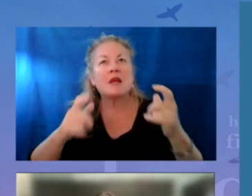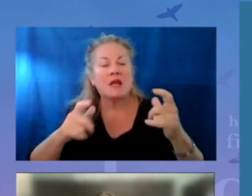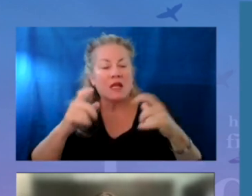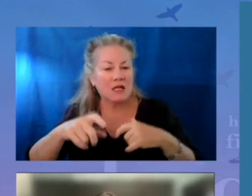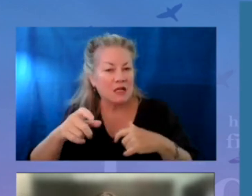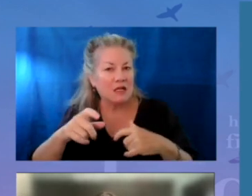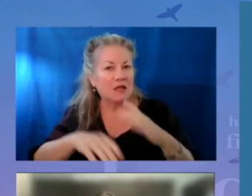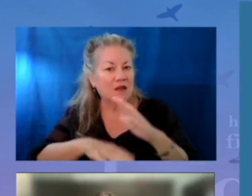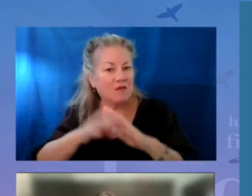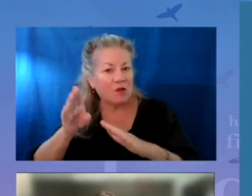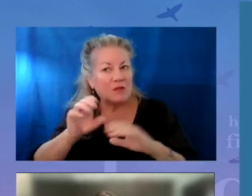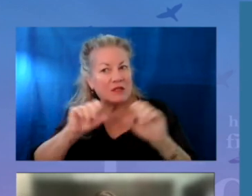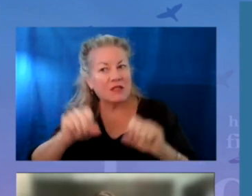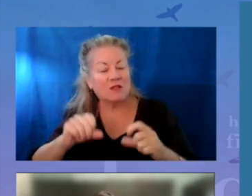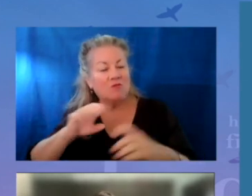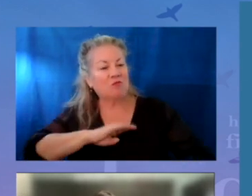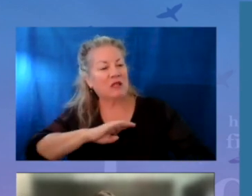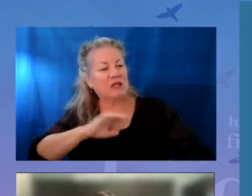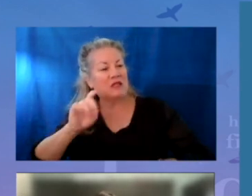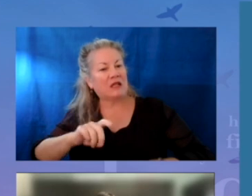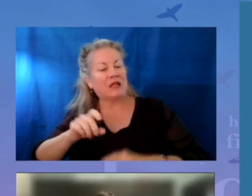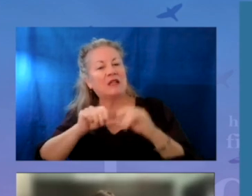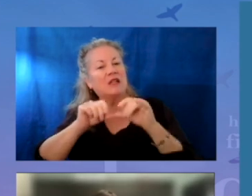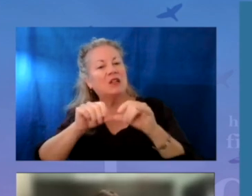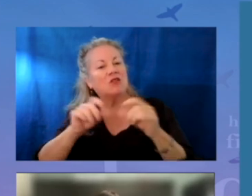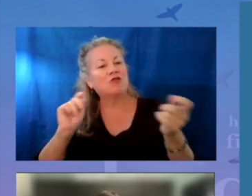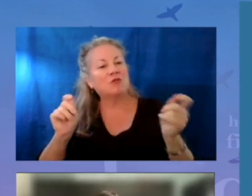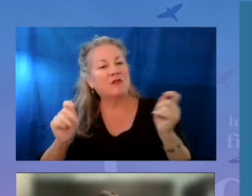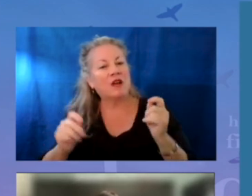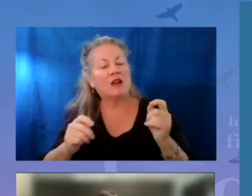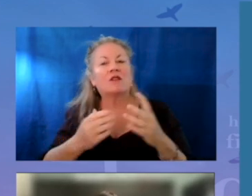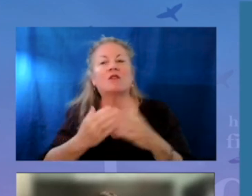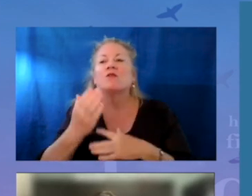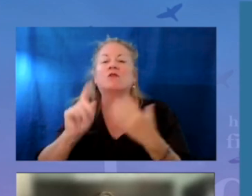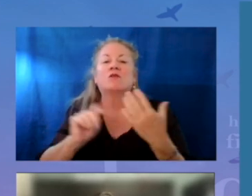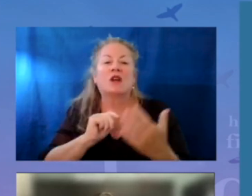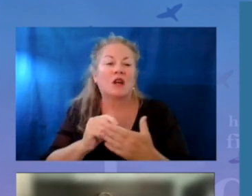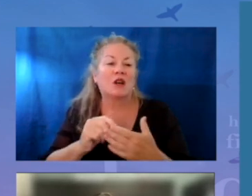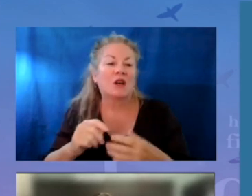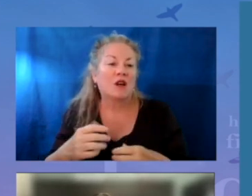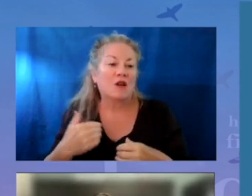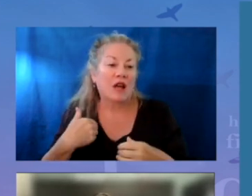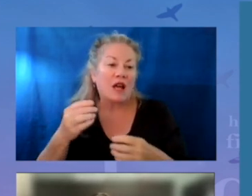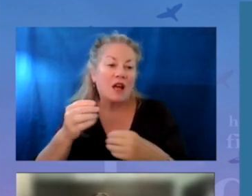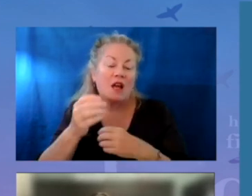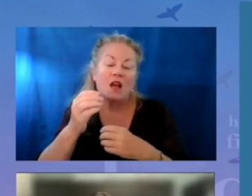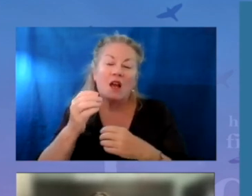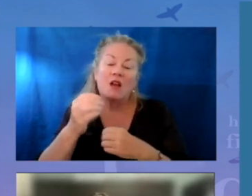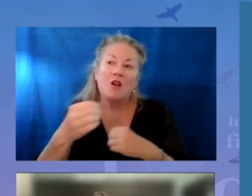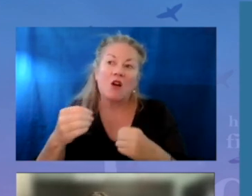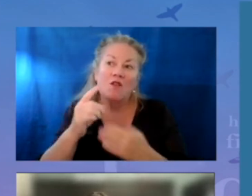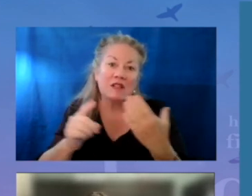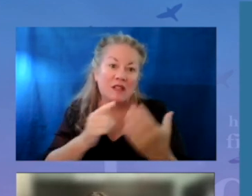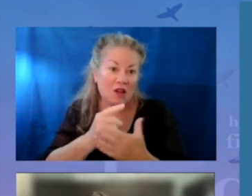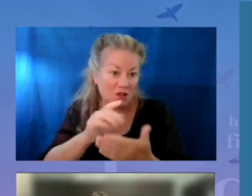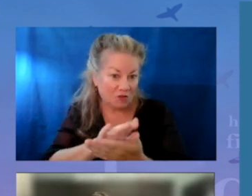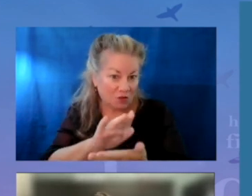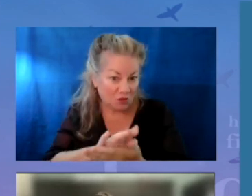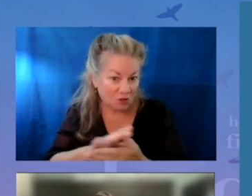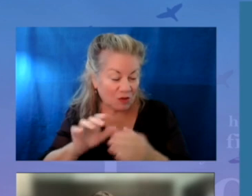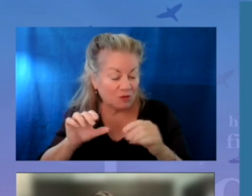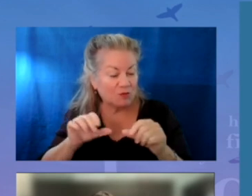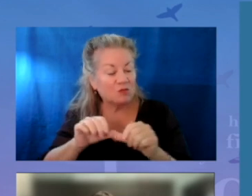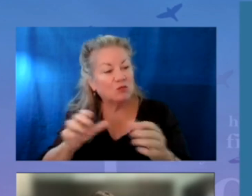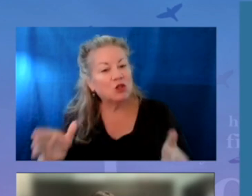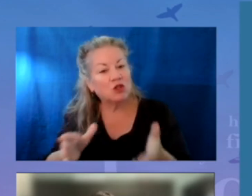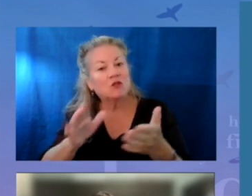needs and developed systems to meet those needs and have continued to refine over time. We held office hours for schools. We pushed